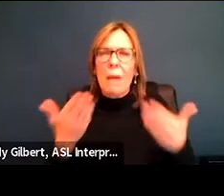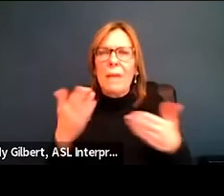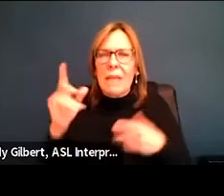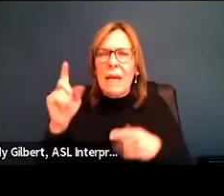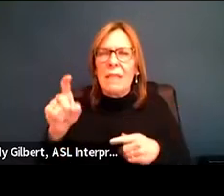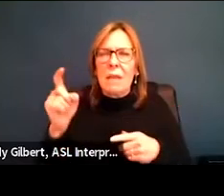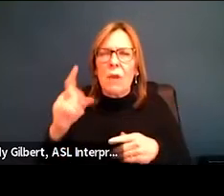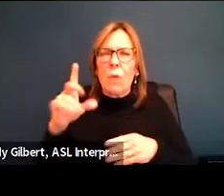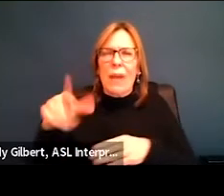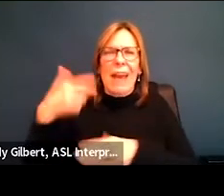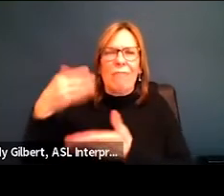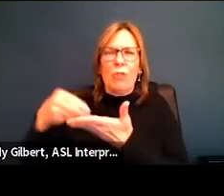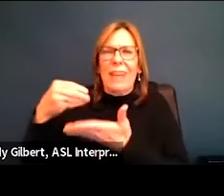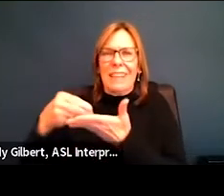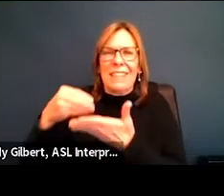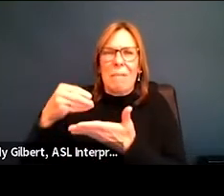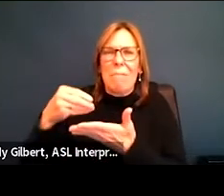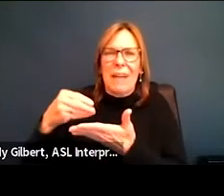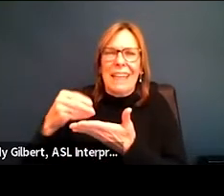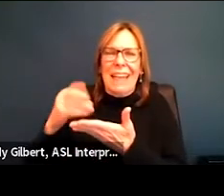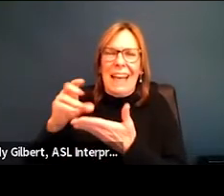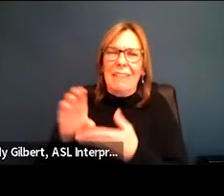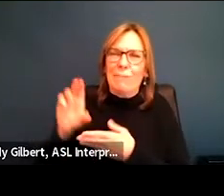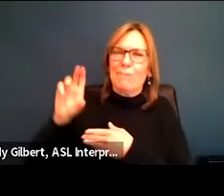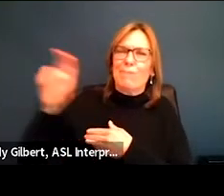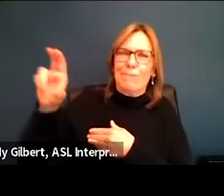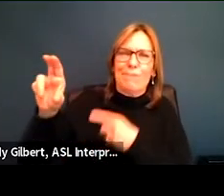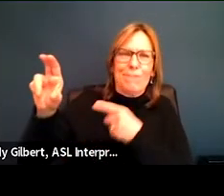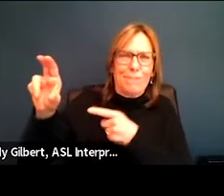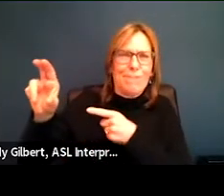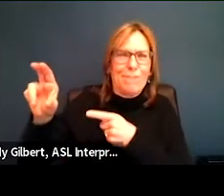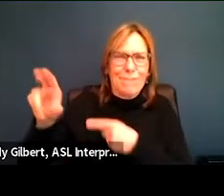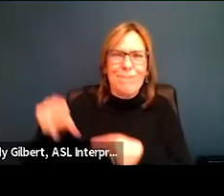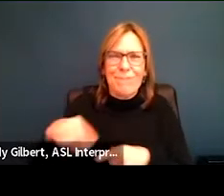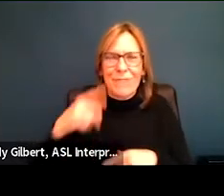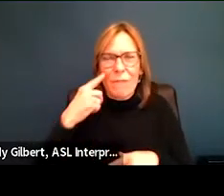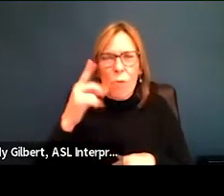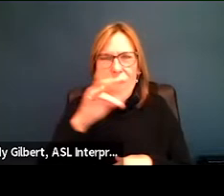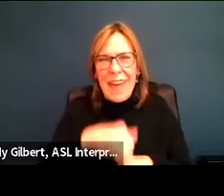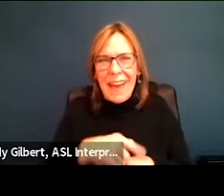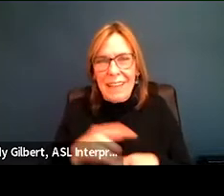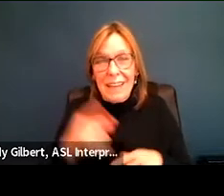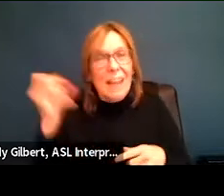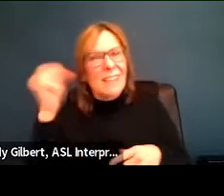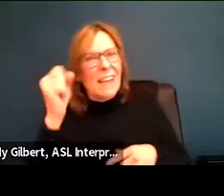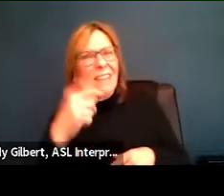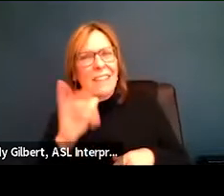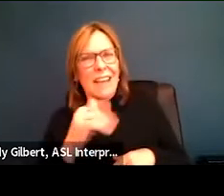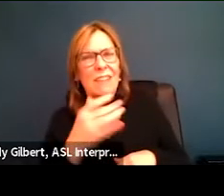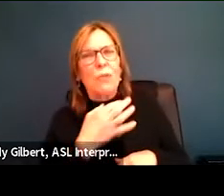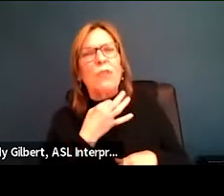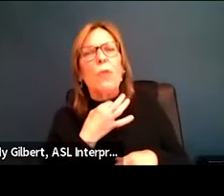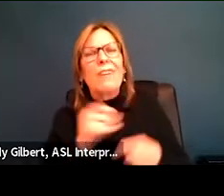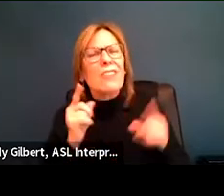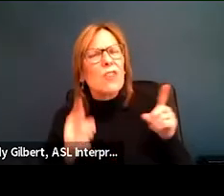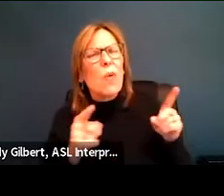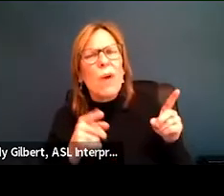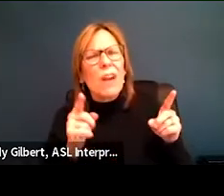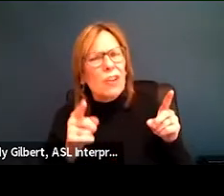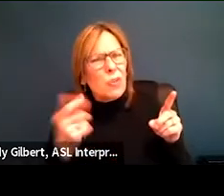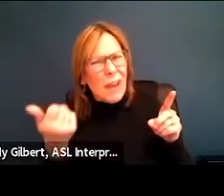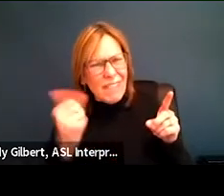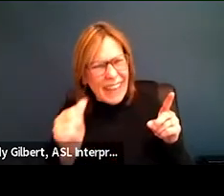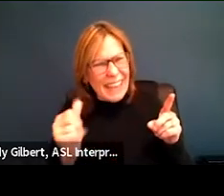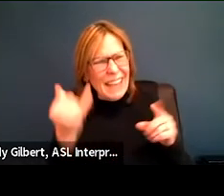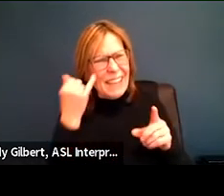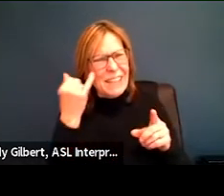set aside money in the legislative appropriation for. Right. That's what I was wondering. Suzanne, do you have any idea what something like